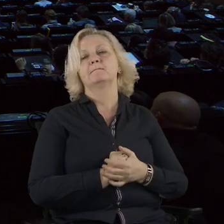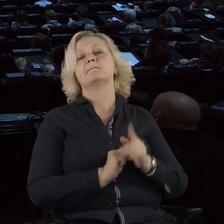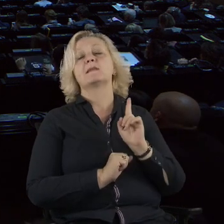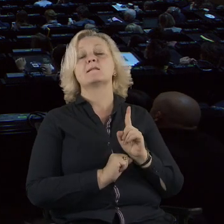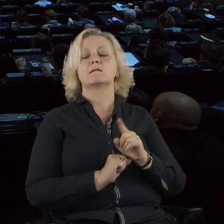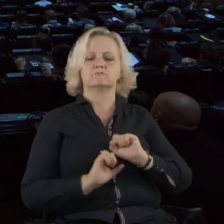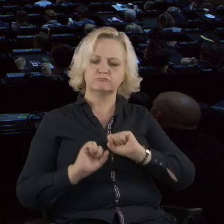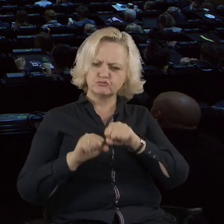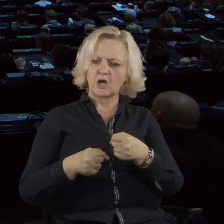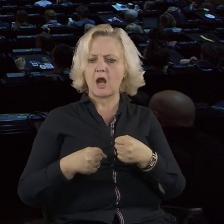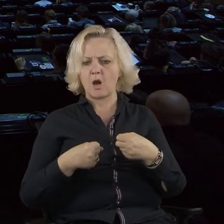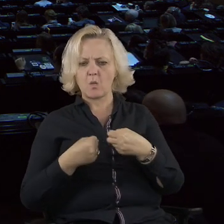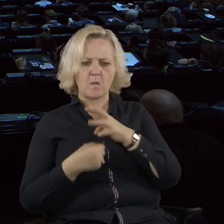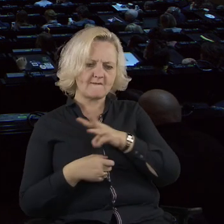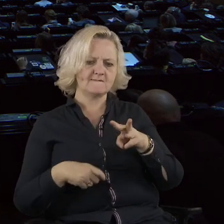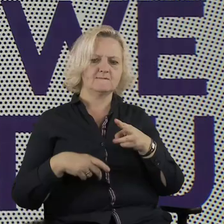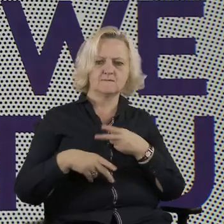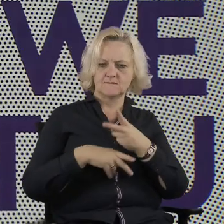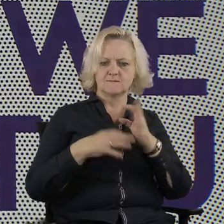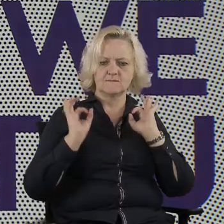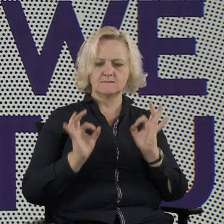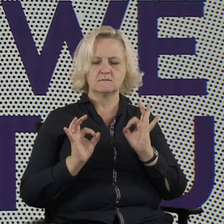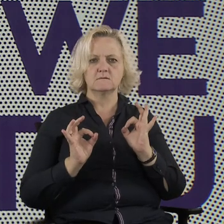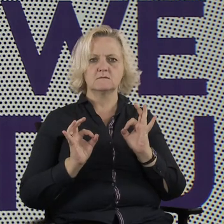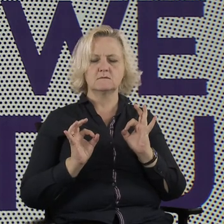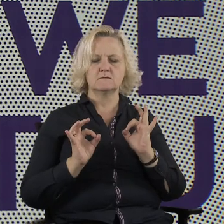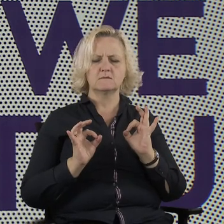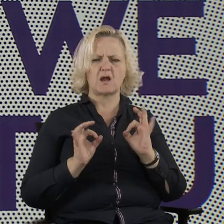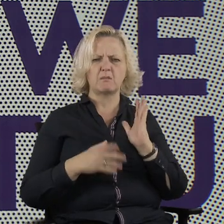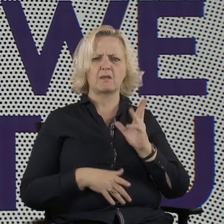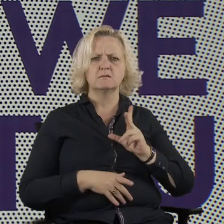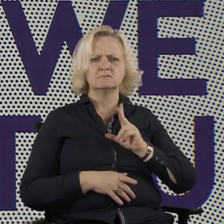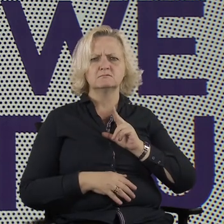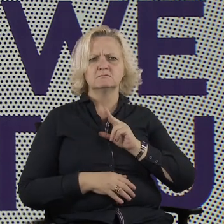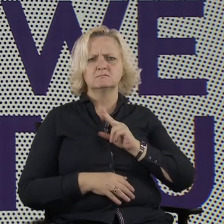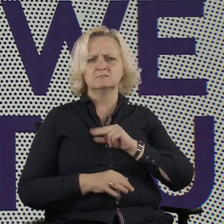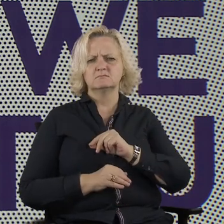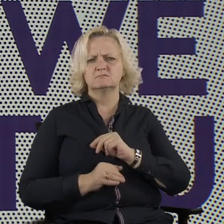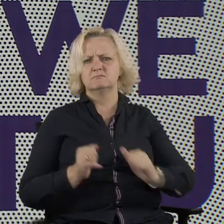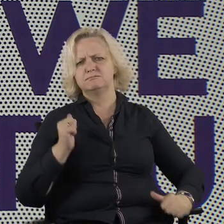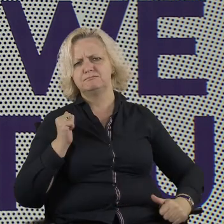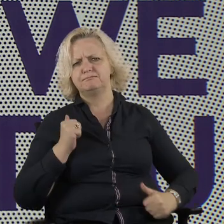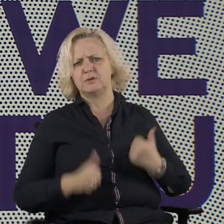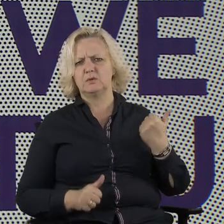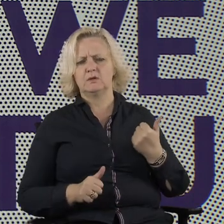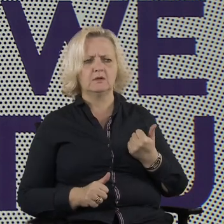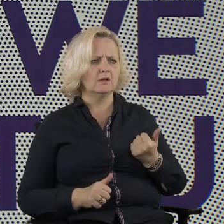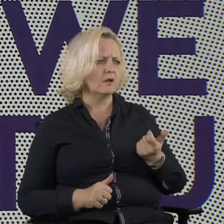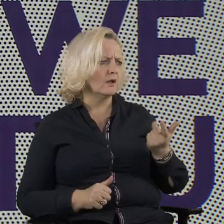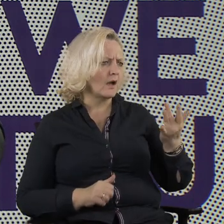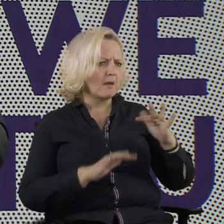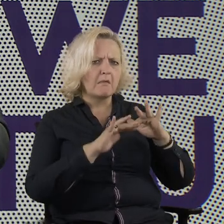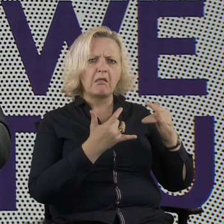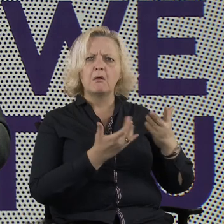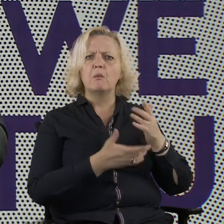True, some parliamentarians were using this online platform, monosocityqme.lt, mymeetings